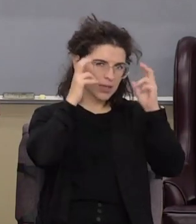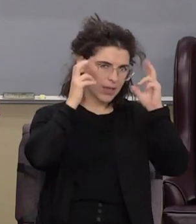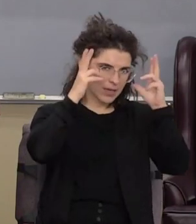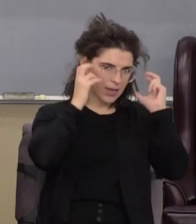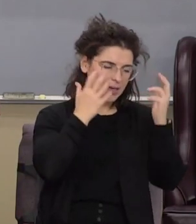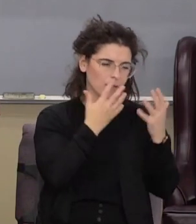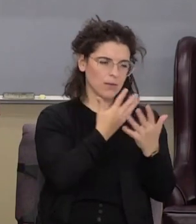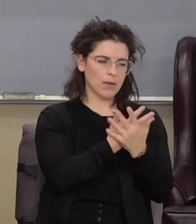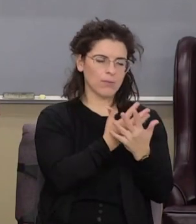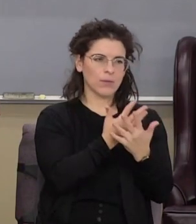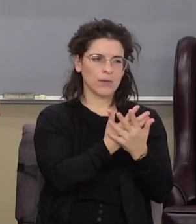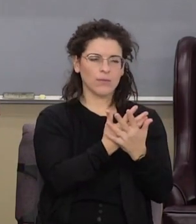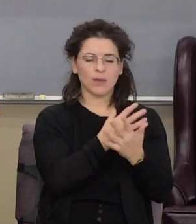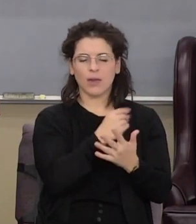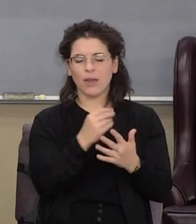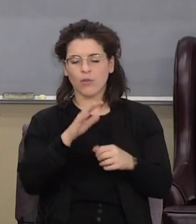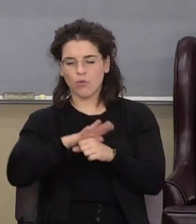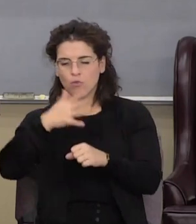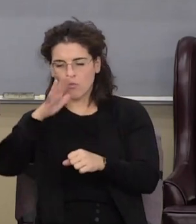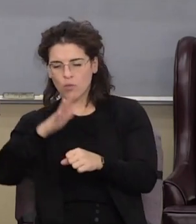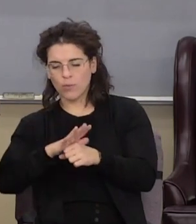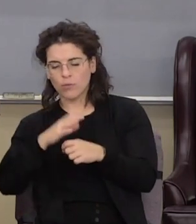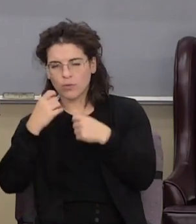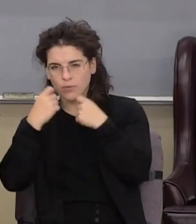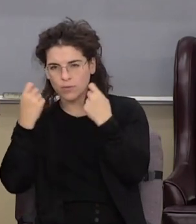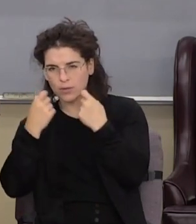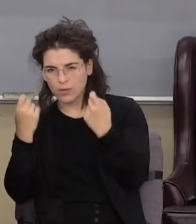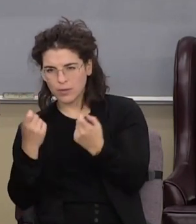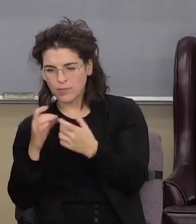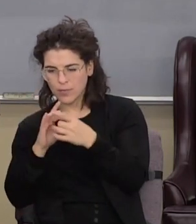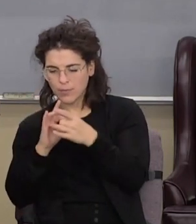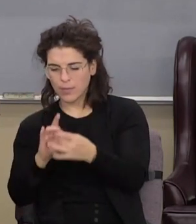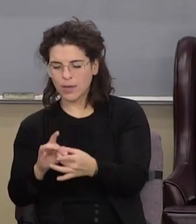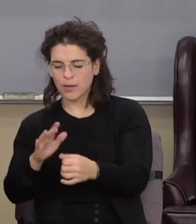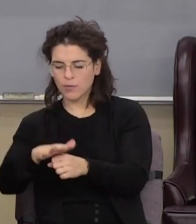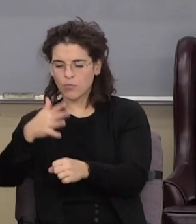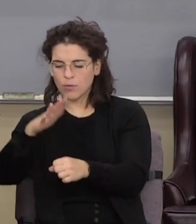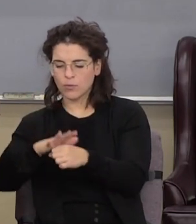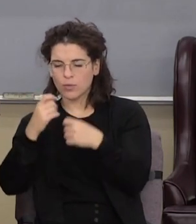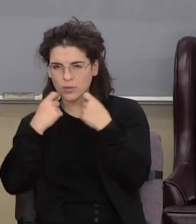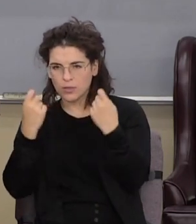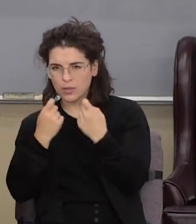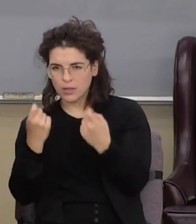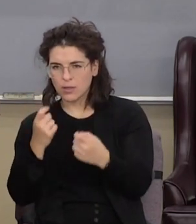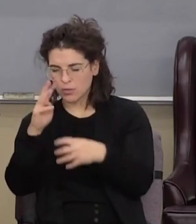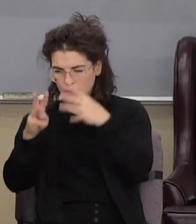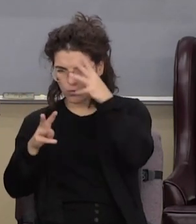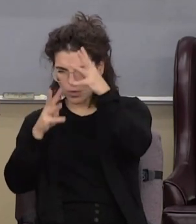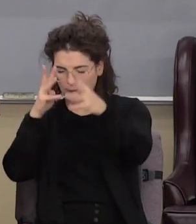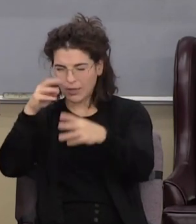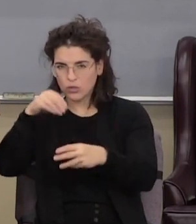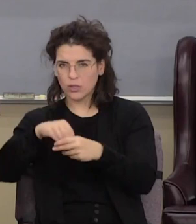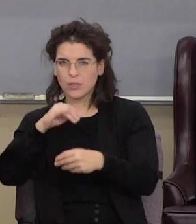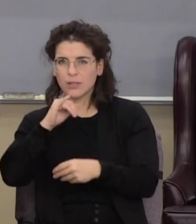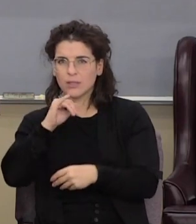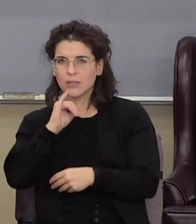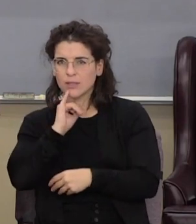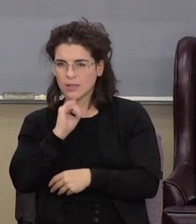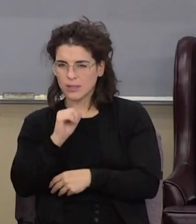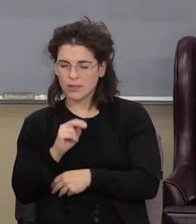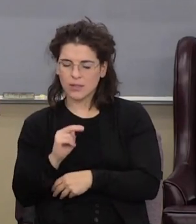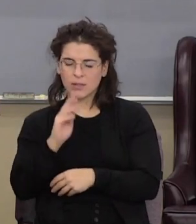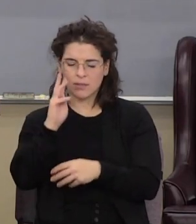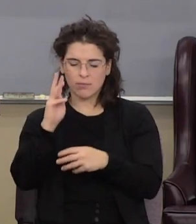also from the corruption of sin the bondage of corruption that creation is in and he's going to deliver creation